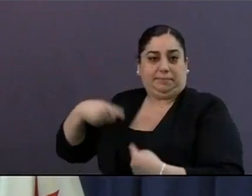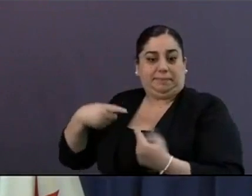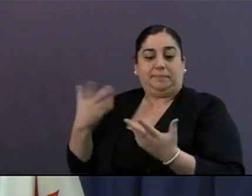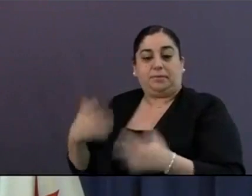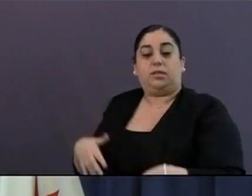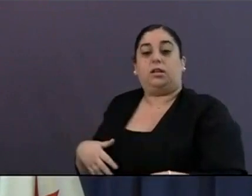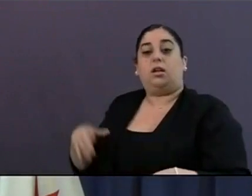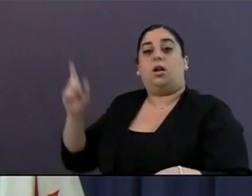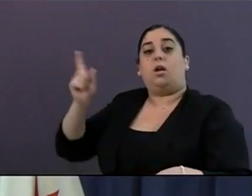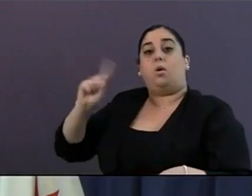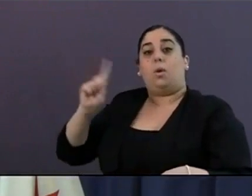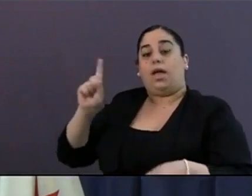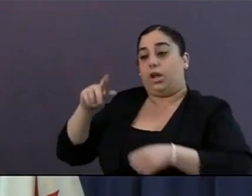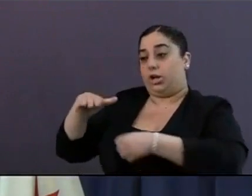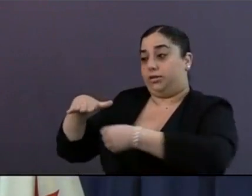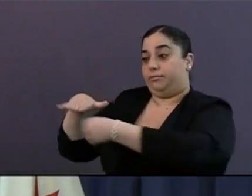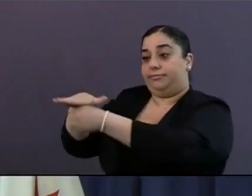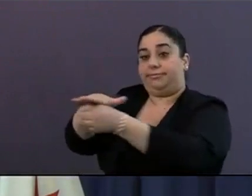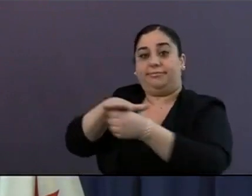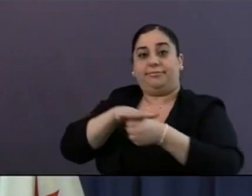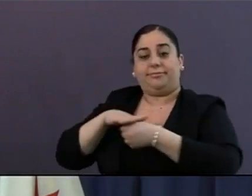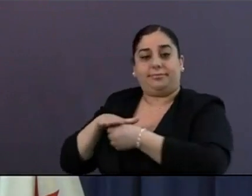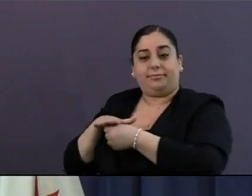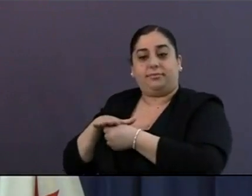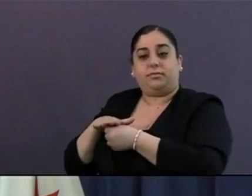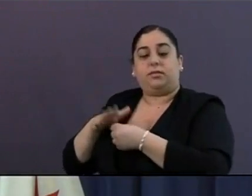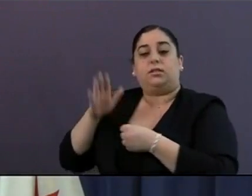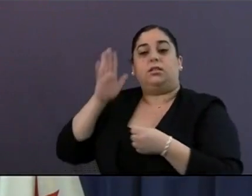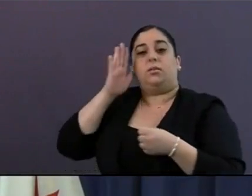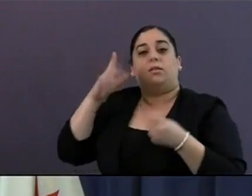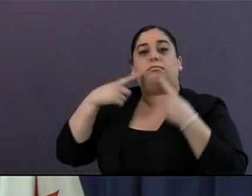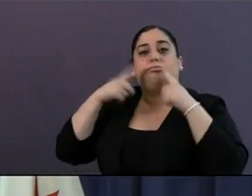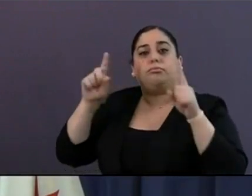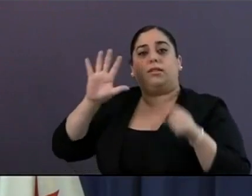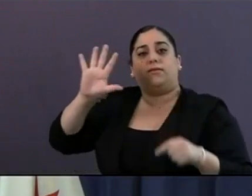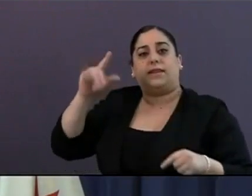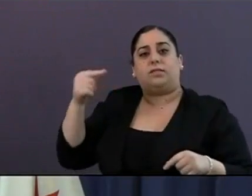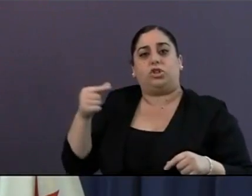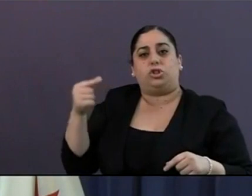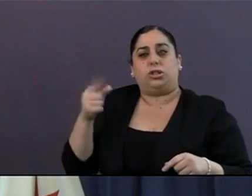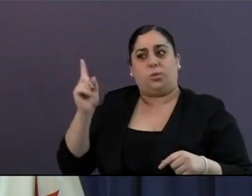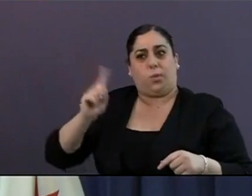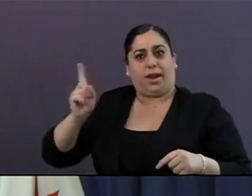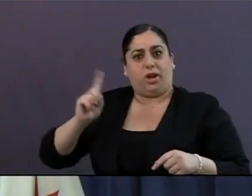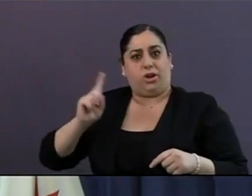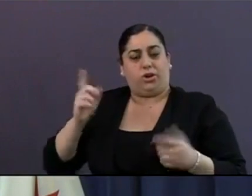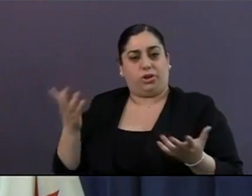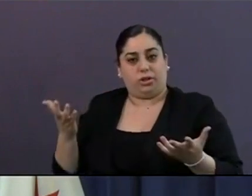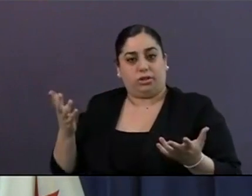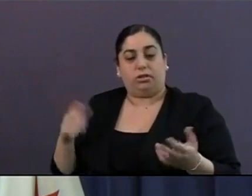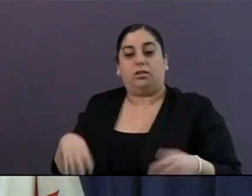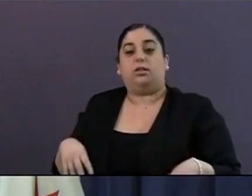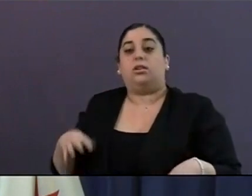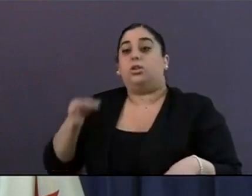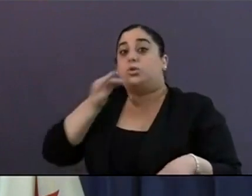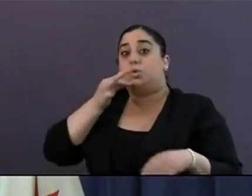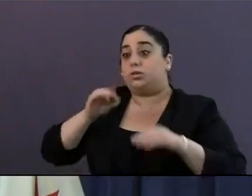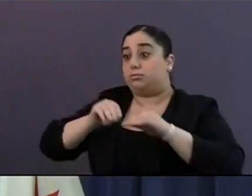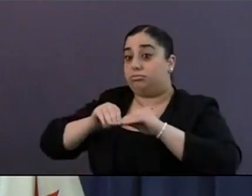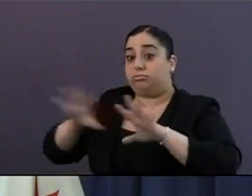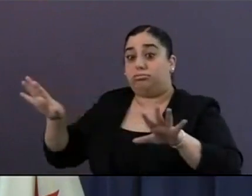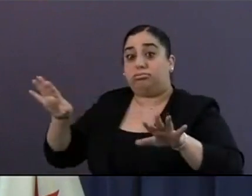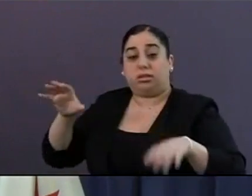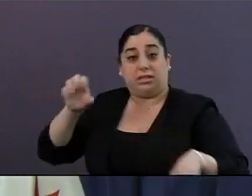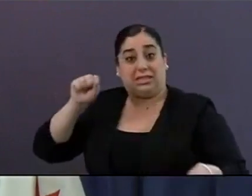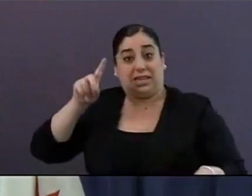the initial rollout in Mission Valley, etc., and what is the time frame for citywide, countywide, countywide coverage? Great question. Jonathan,